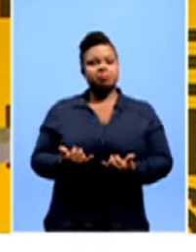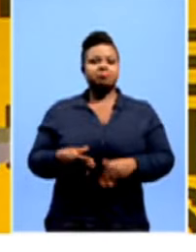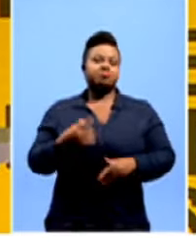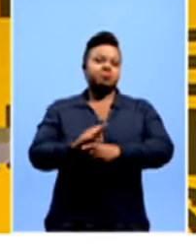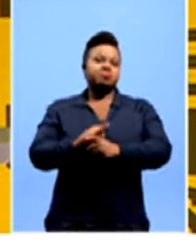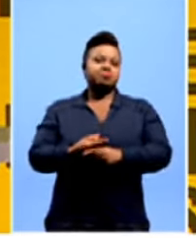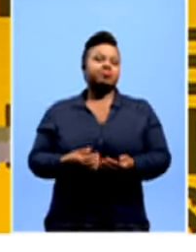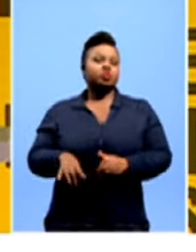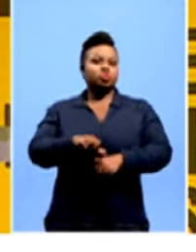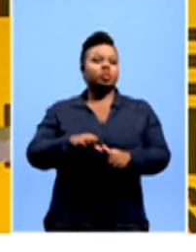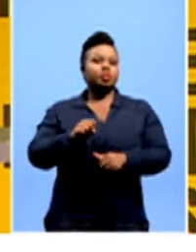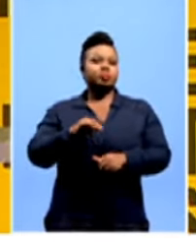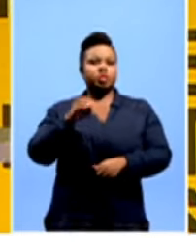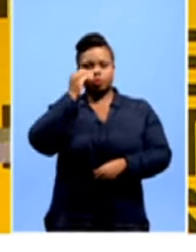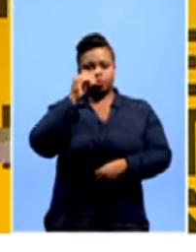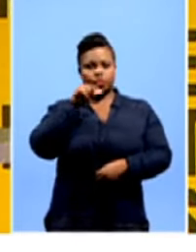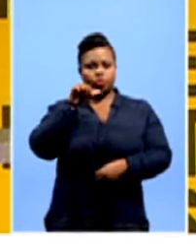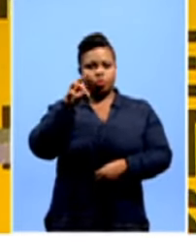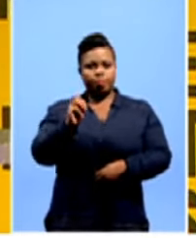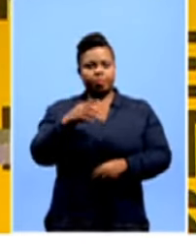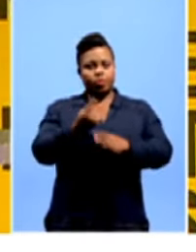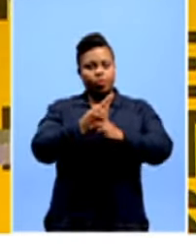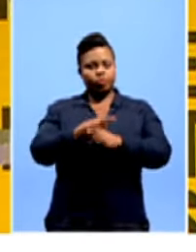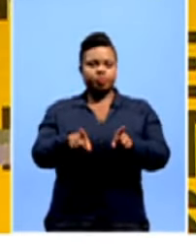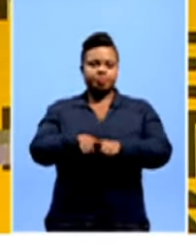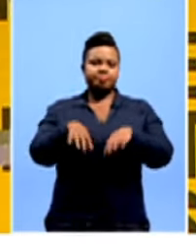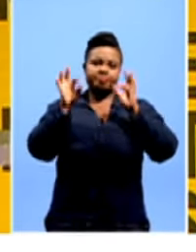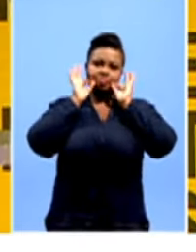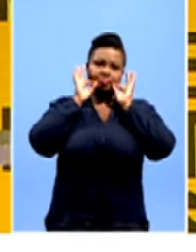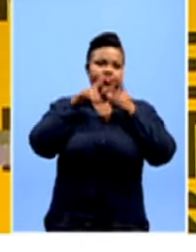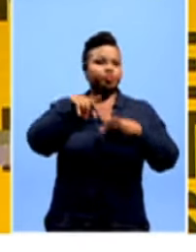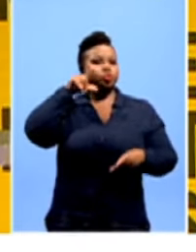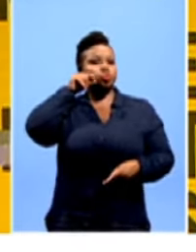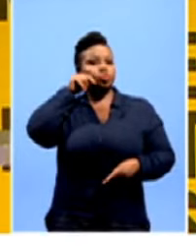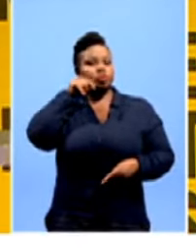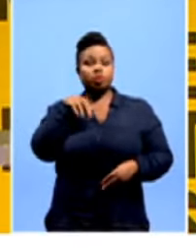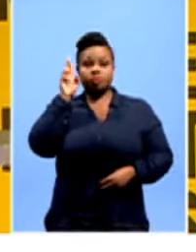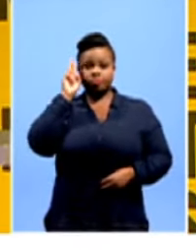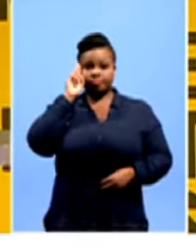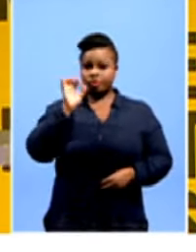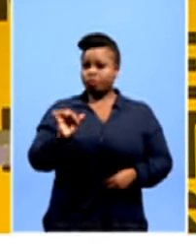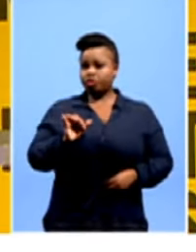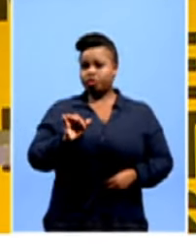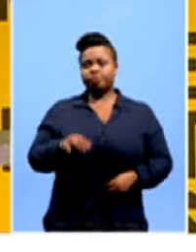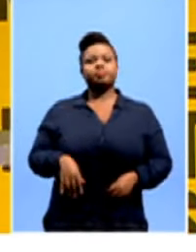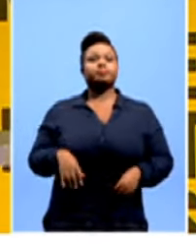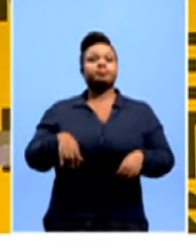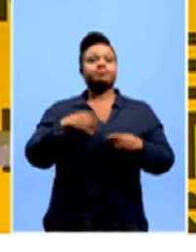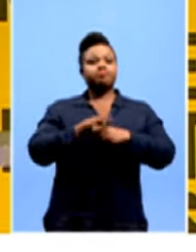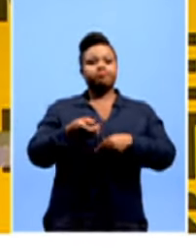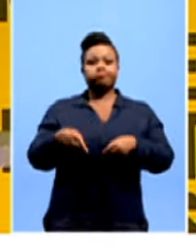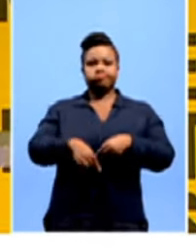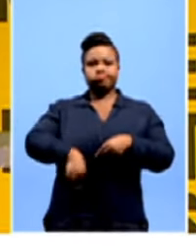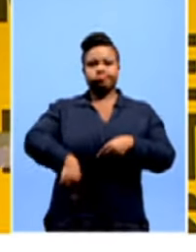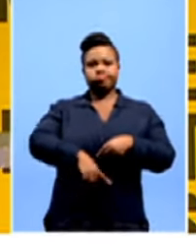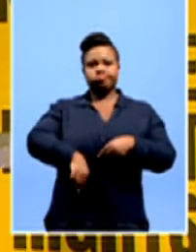with our poll on our website, sabcnews.com. The conversation is also on Facebook and Twitter. Remember to use our hashtags, there they